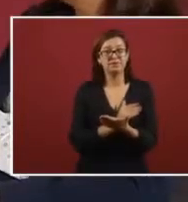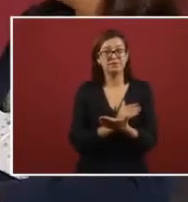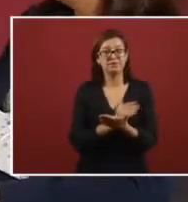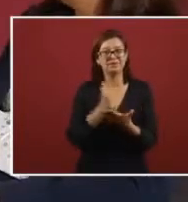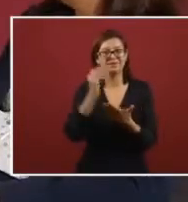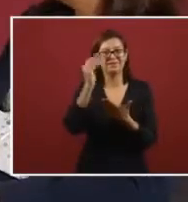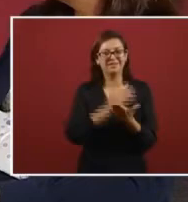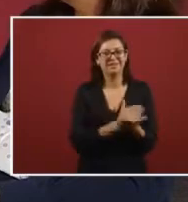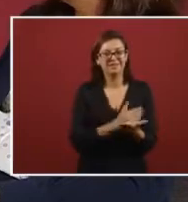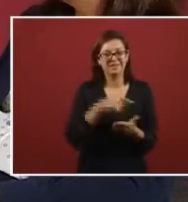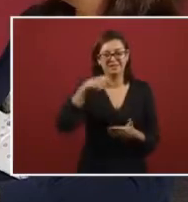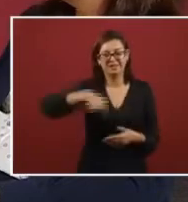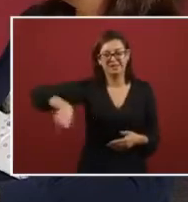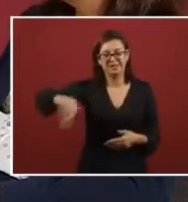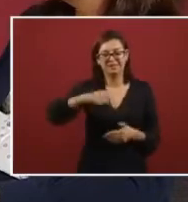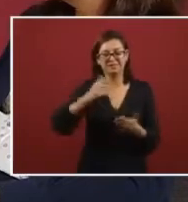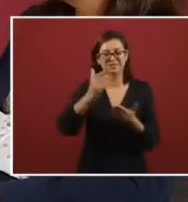median